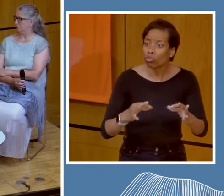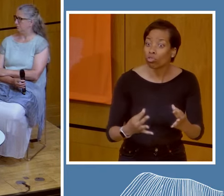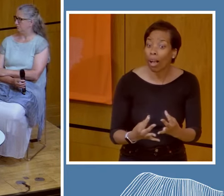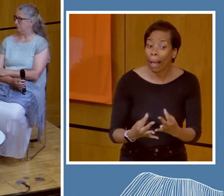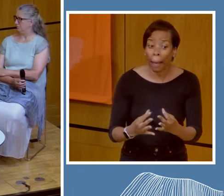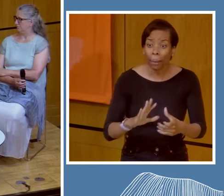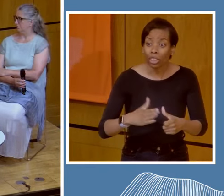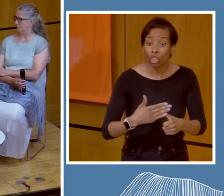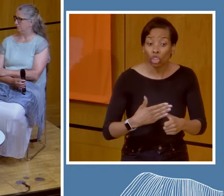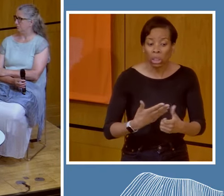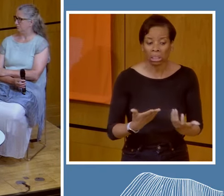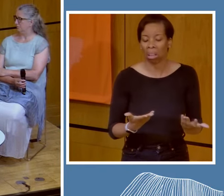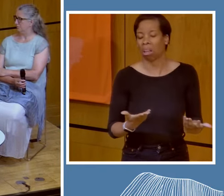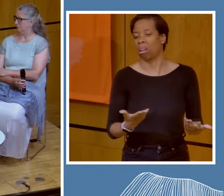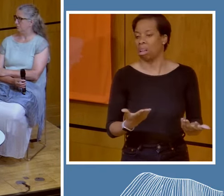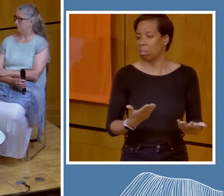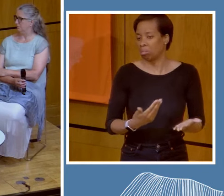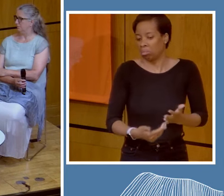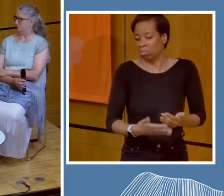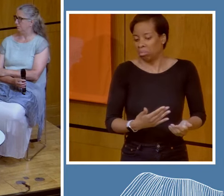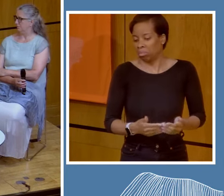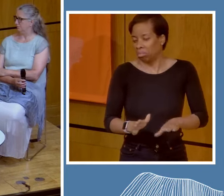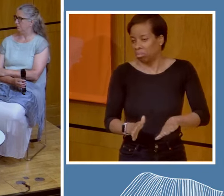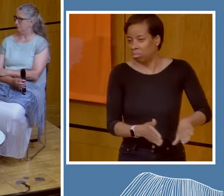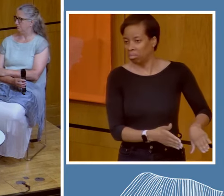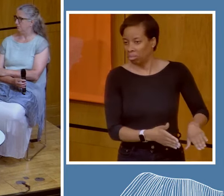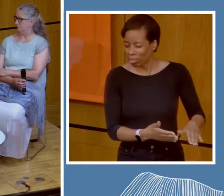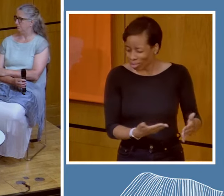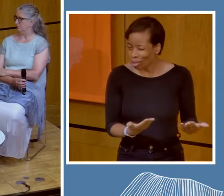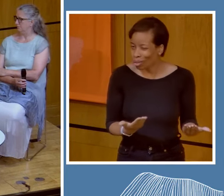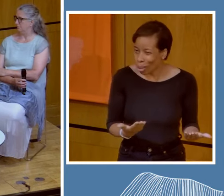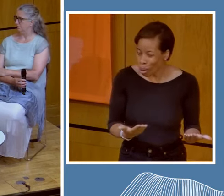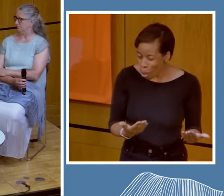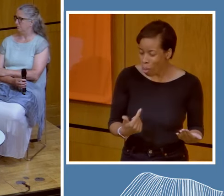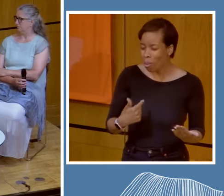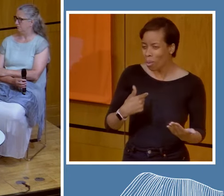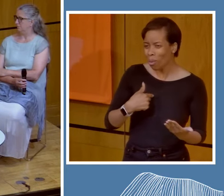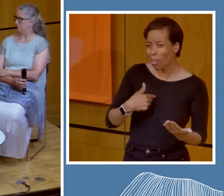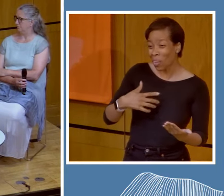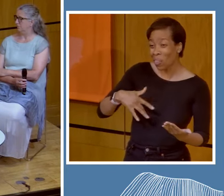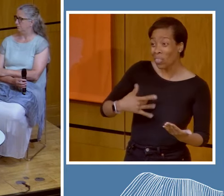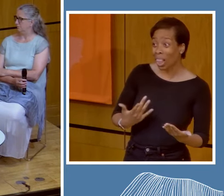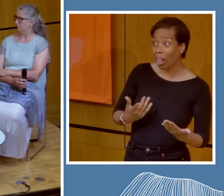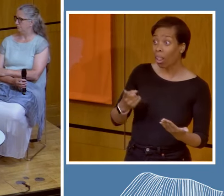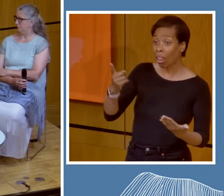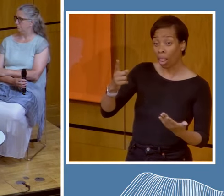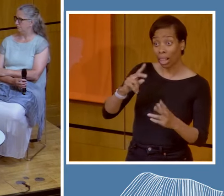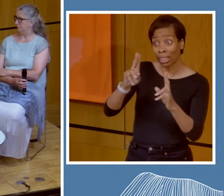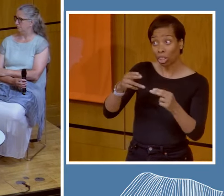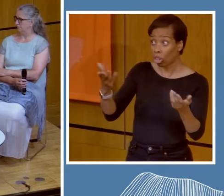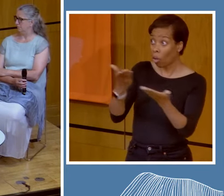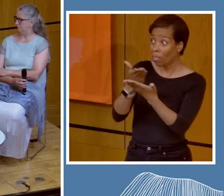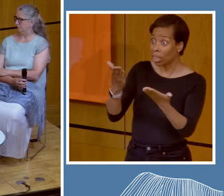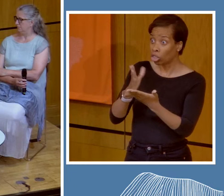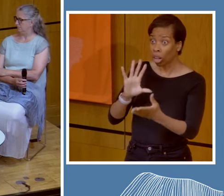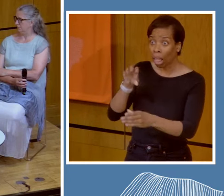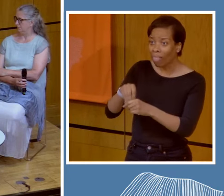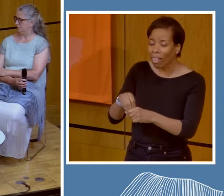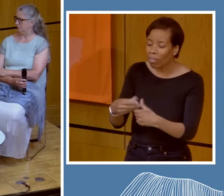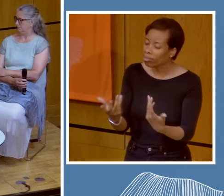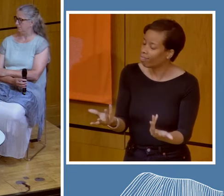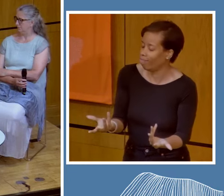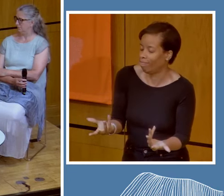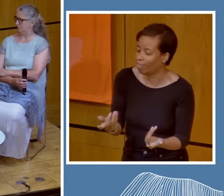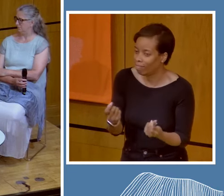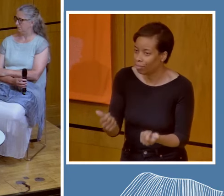our communities have been calling for is decision-making space at some of these international tables. Just recently, in